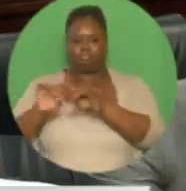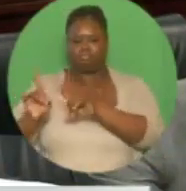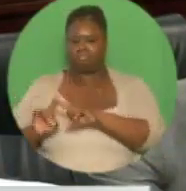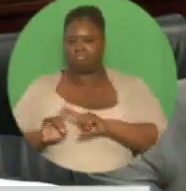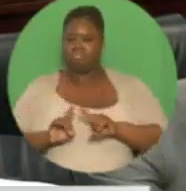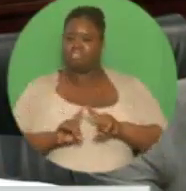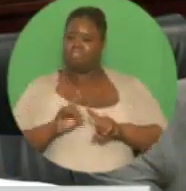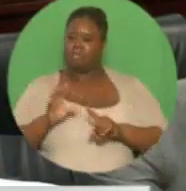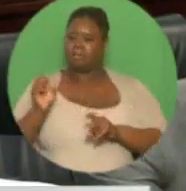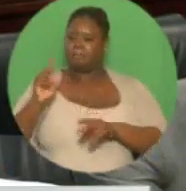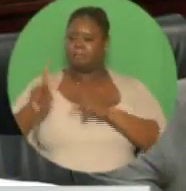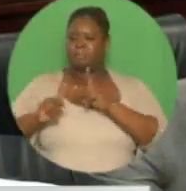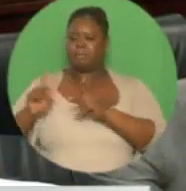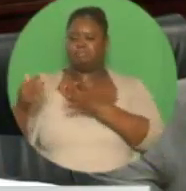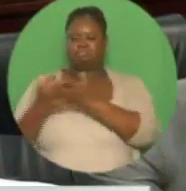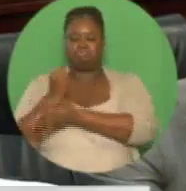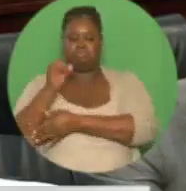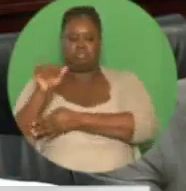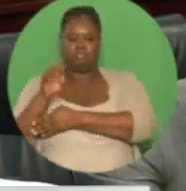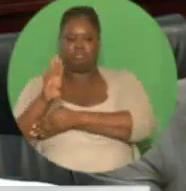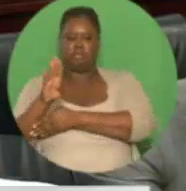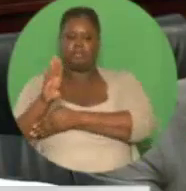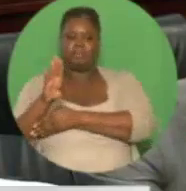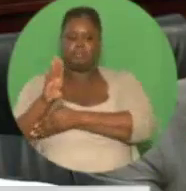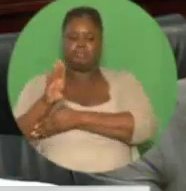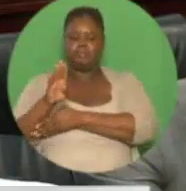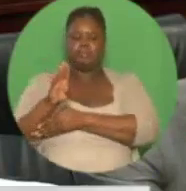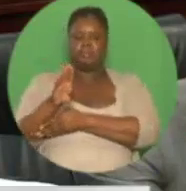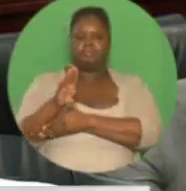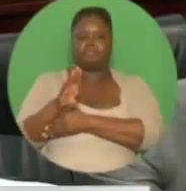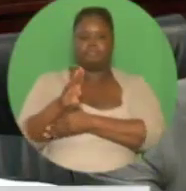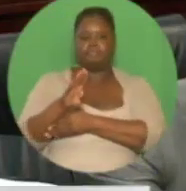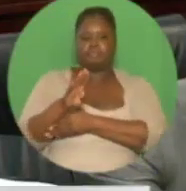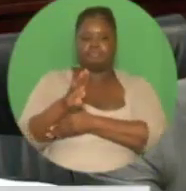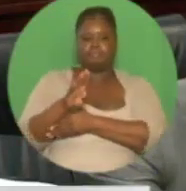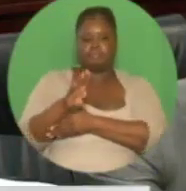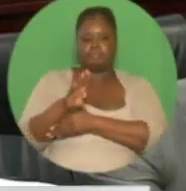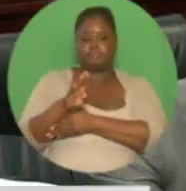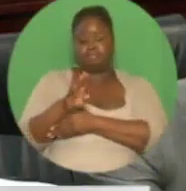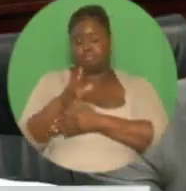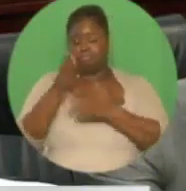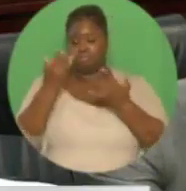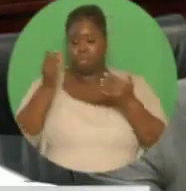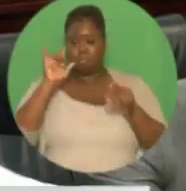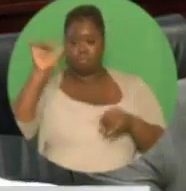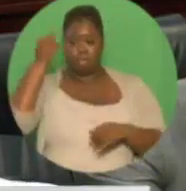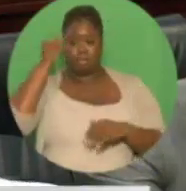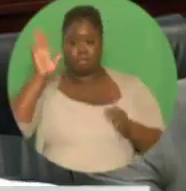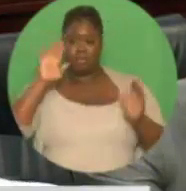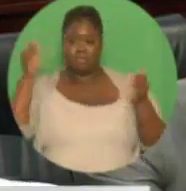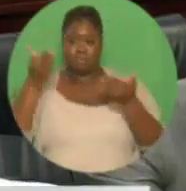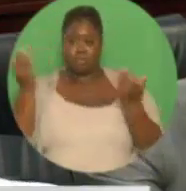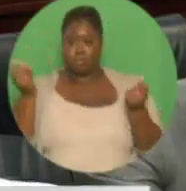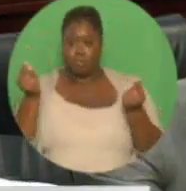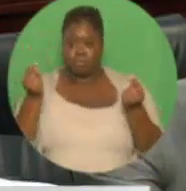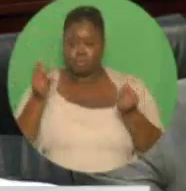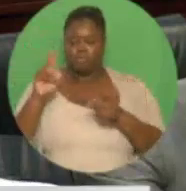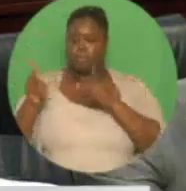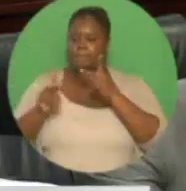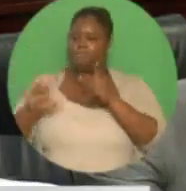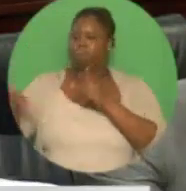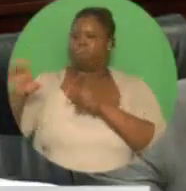sensitization campaign, as well as training and certification with a view to maintaining the momentum of the current expansion.